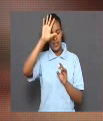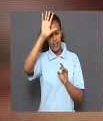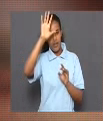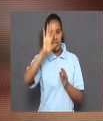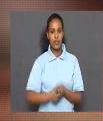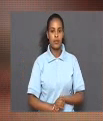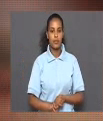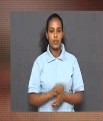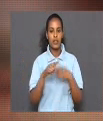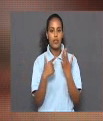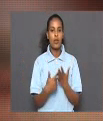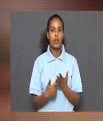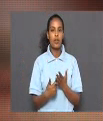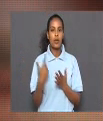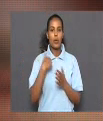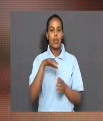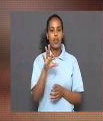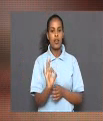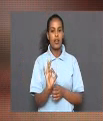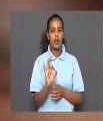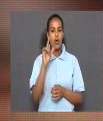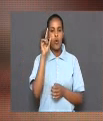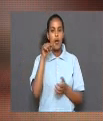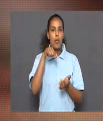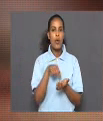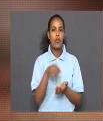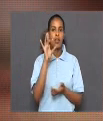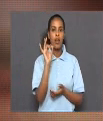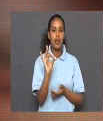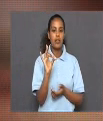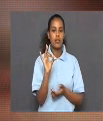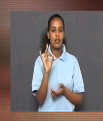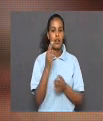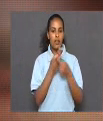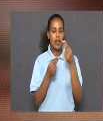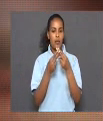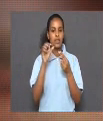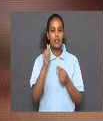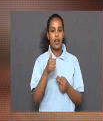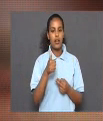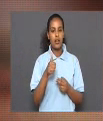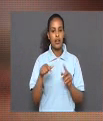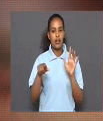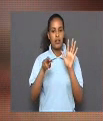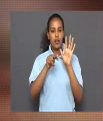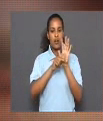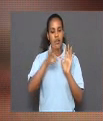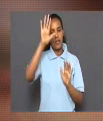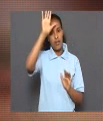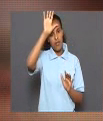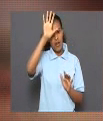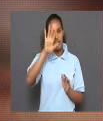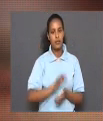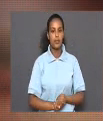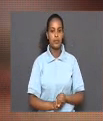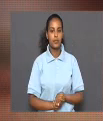Therefore, we get 1.8 times 10 to the power